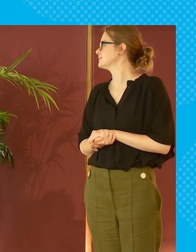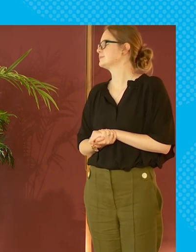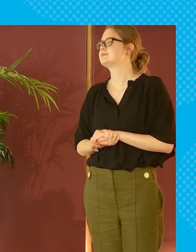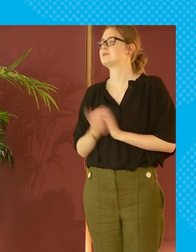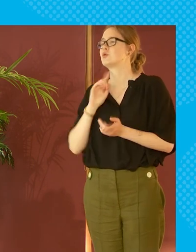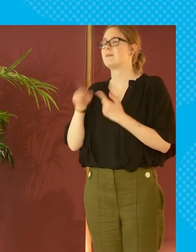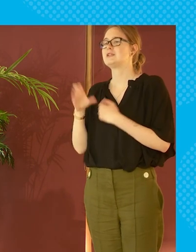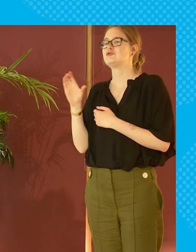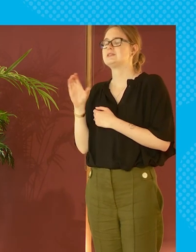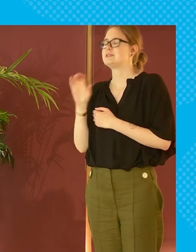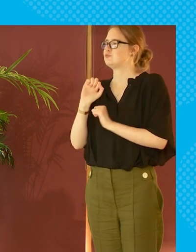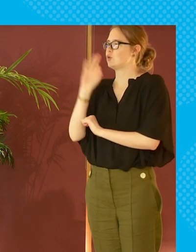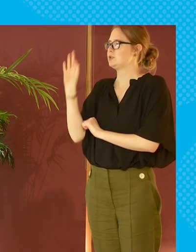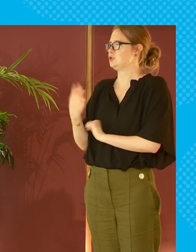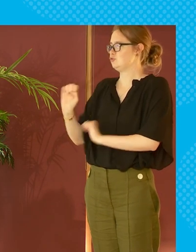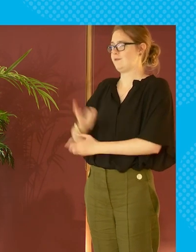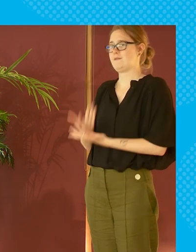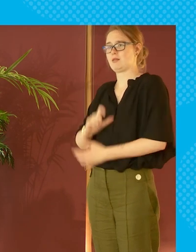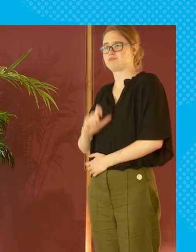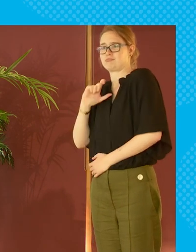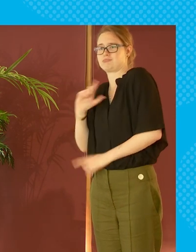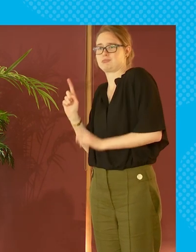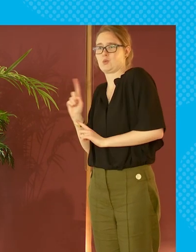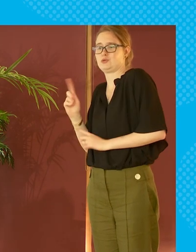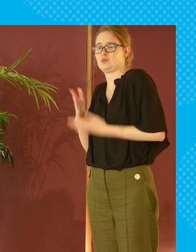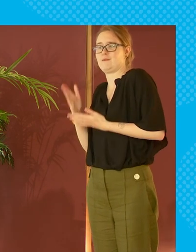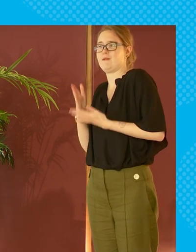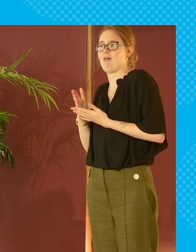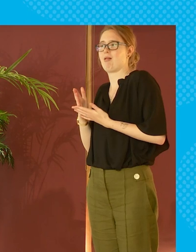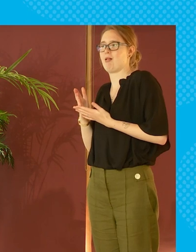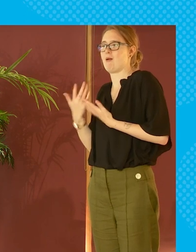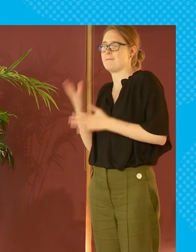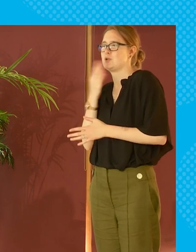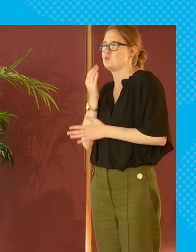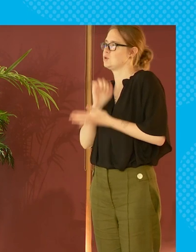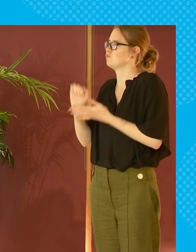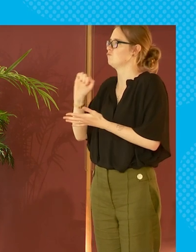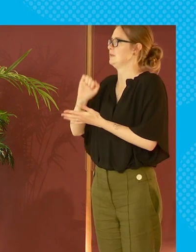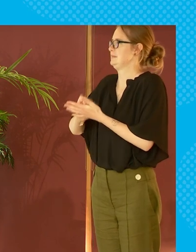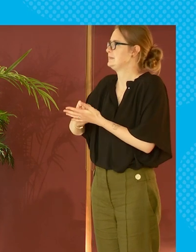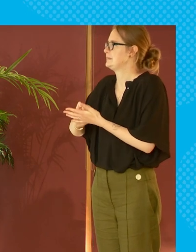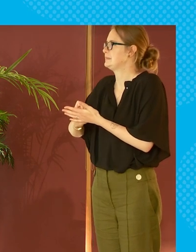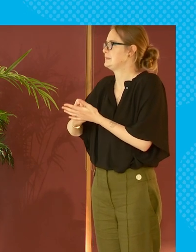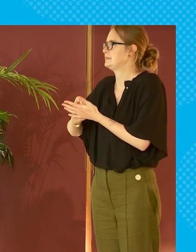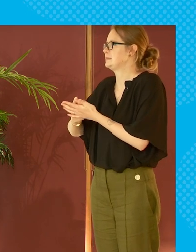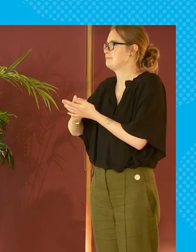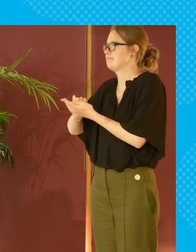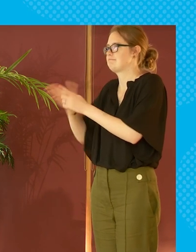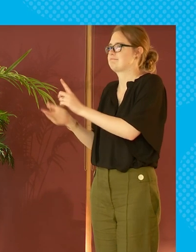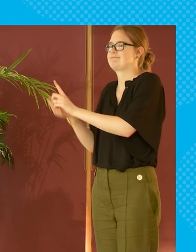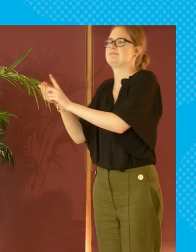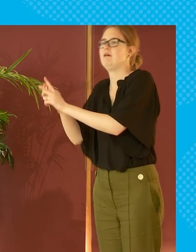actually going to come back chris do you are you do you have confidence that we actually are using the right the right